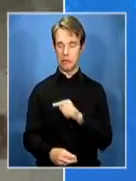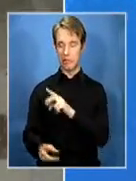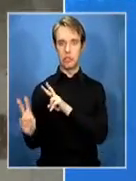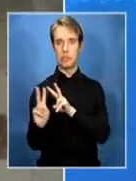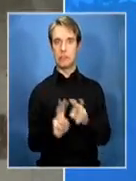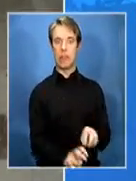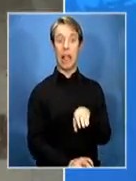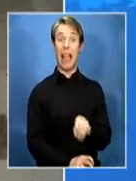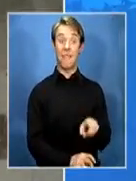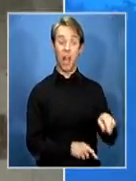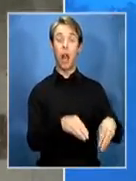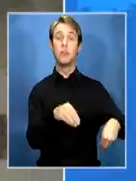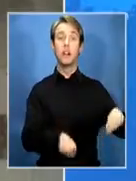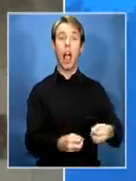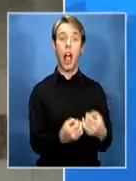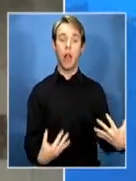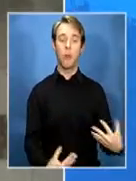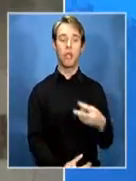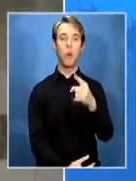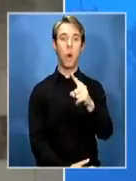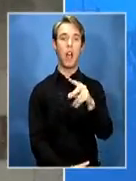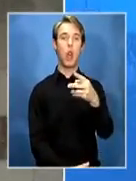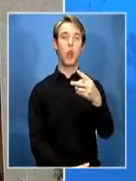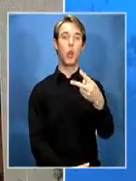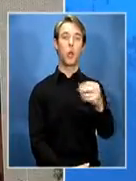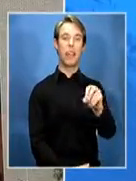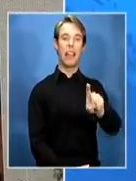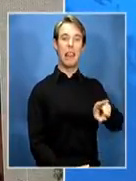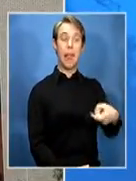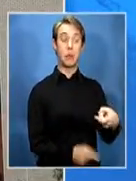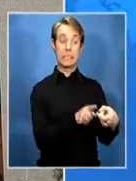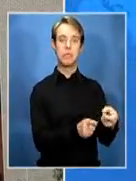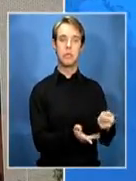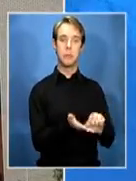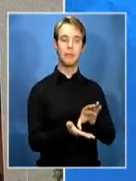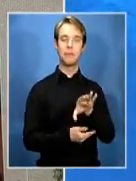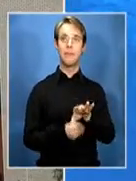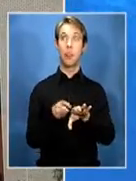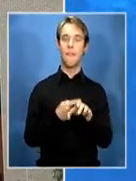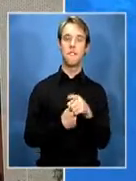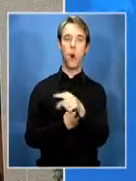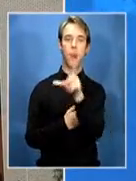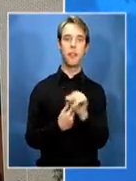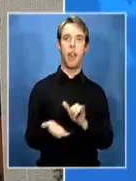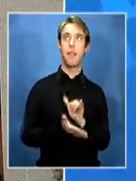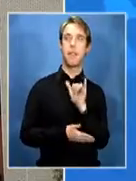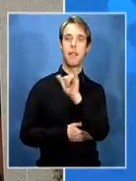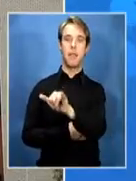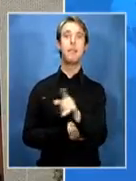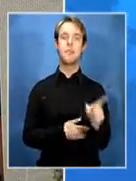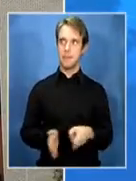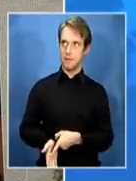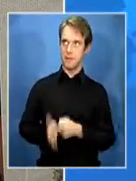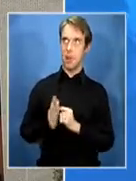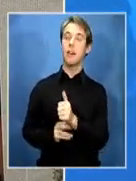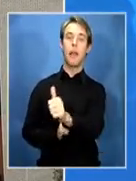of 120,000 rand in 2008. They used the money during a trip to Italy. Madonsella recommended the money be paid back and